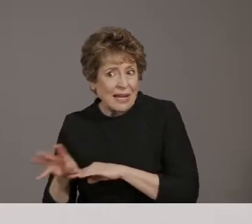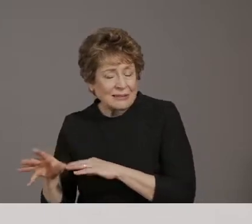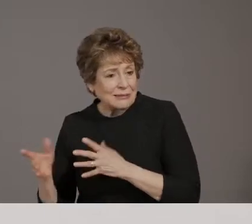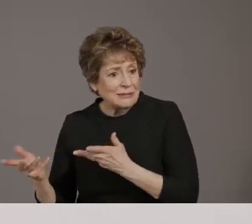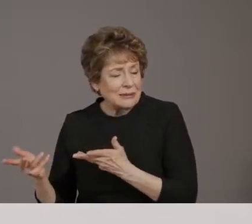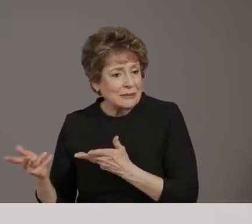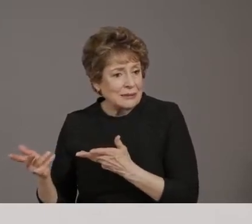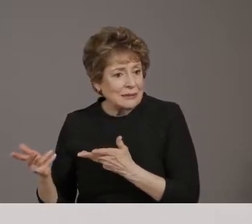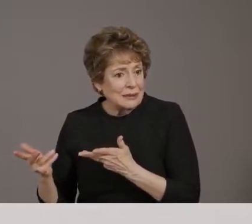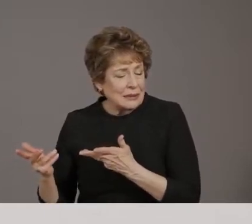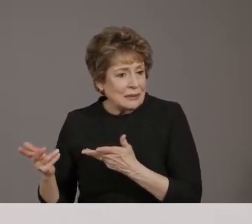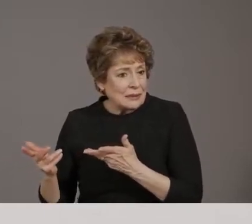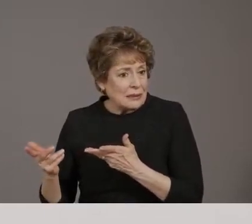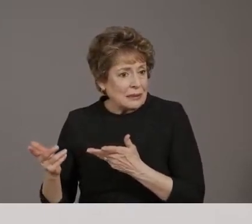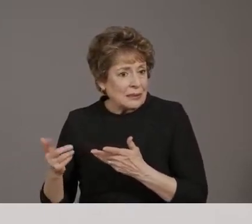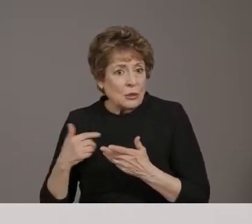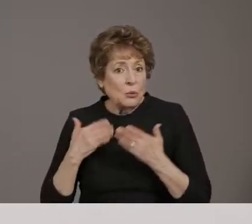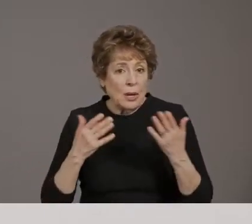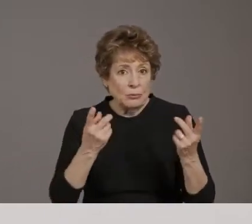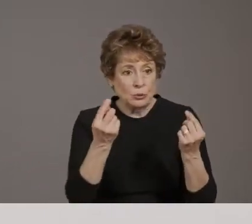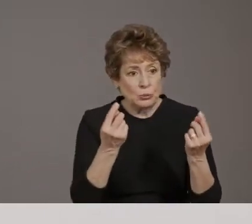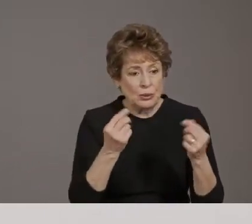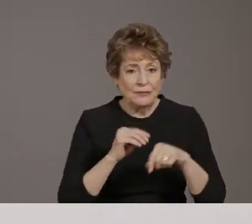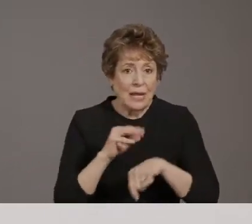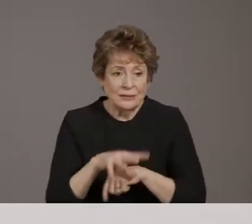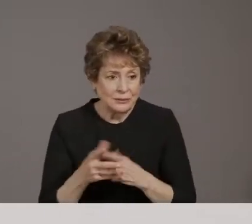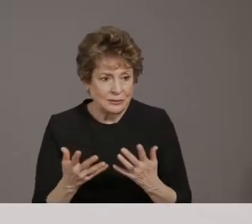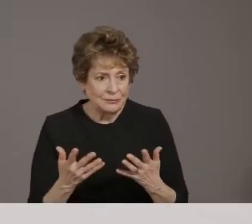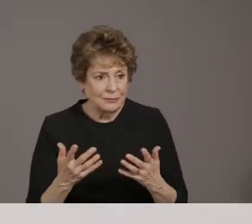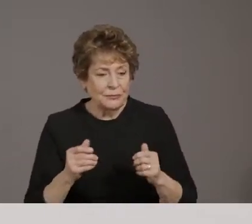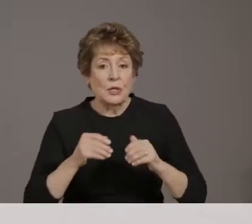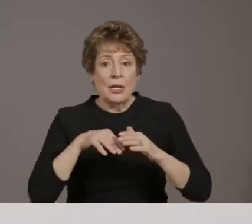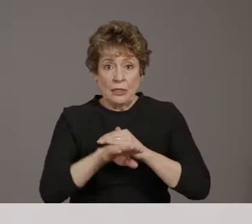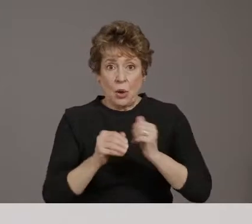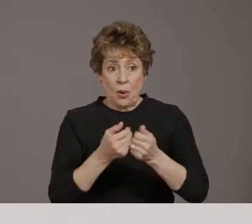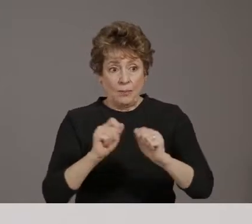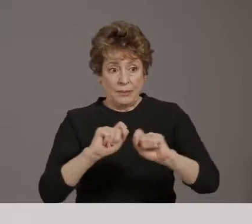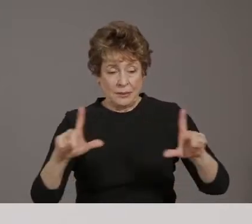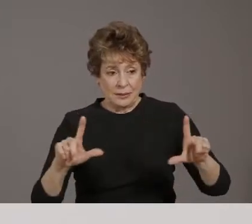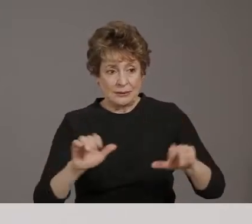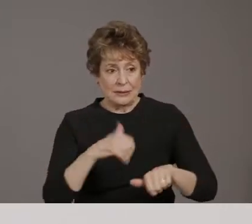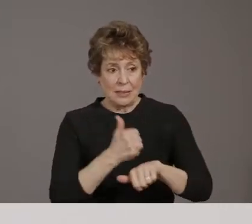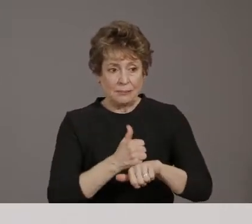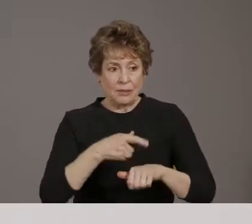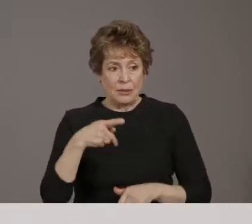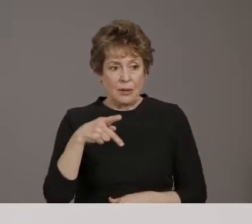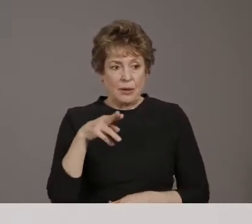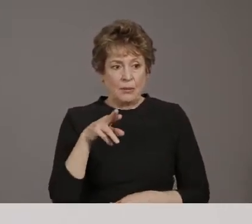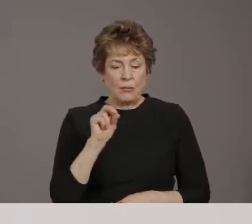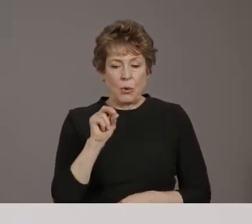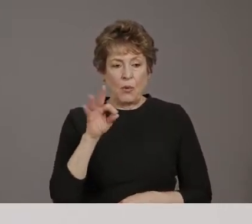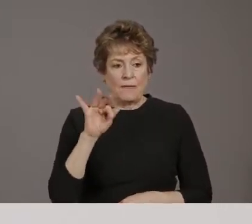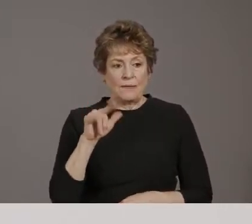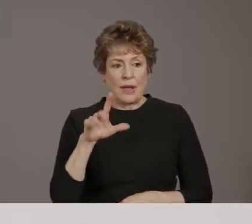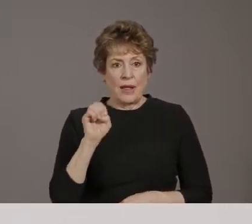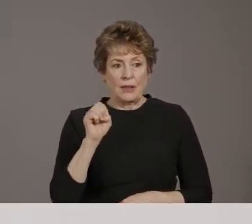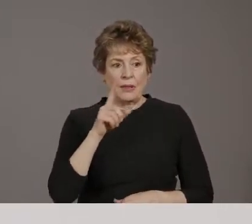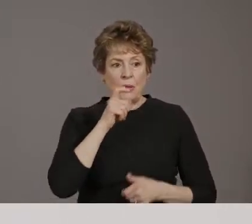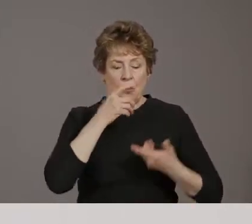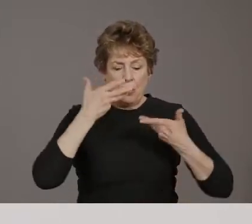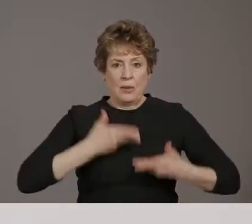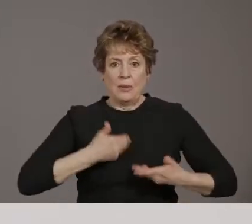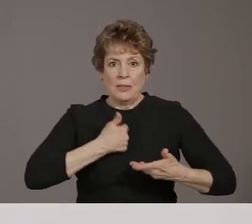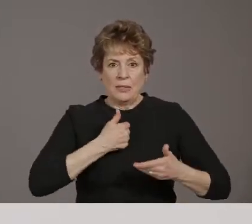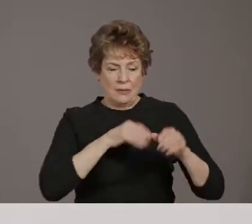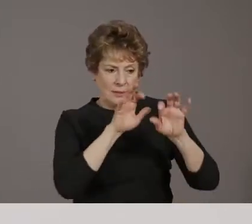what we would recommend is go in and make your profile, um, prior to when you need to get on and